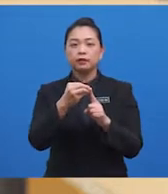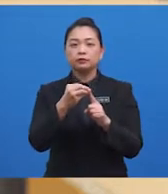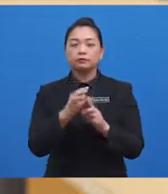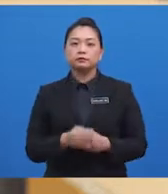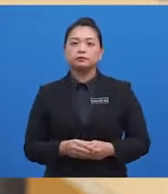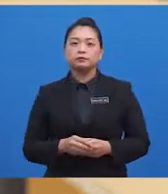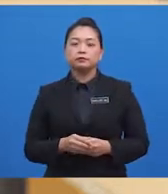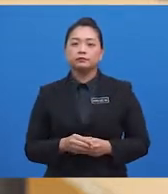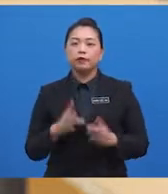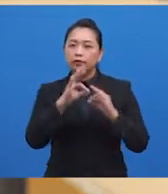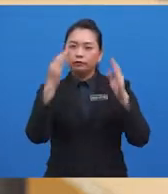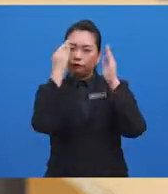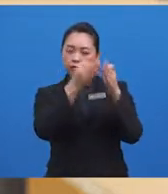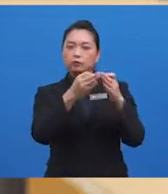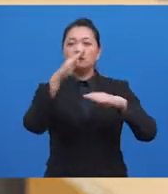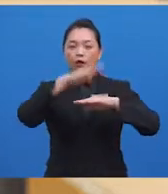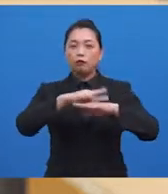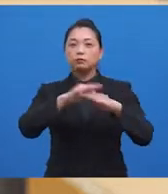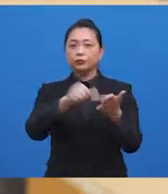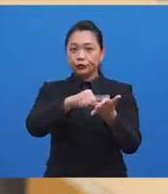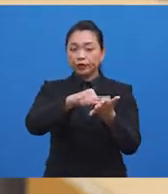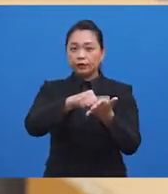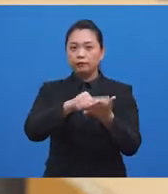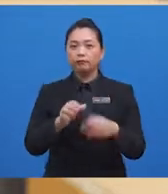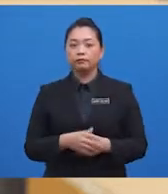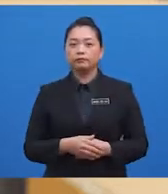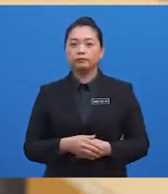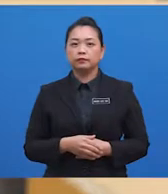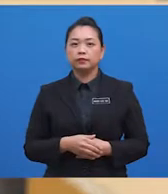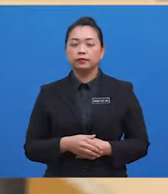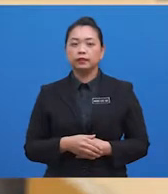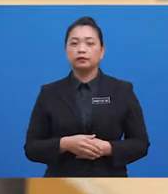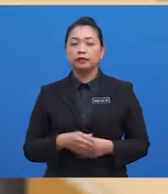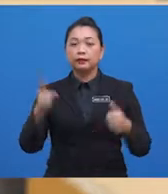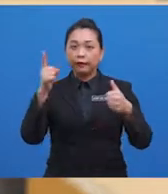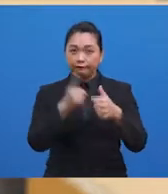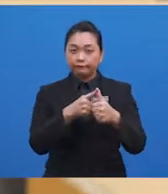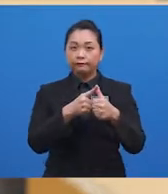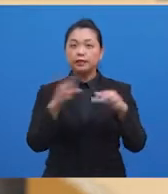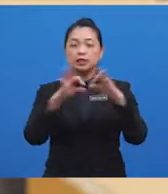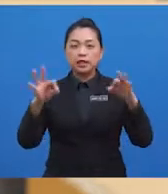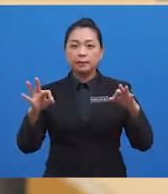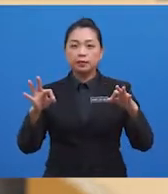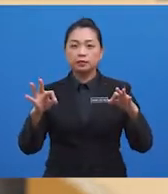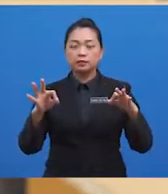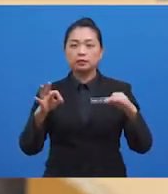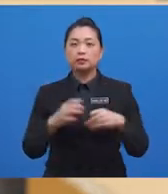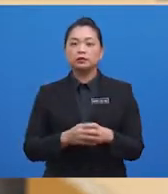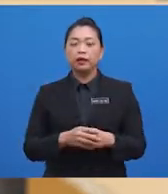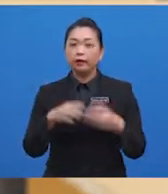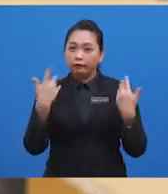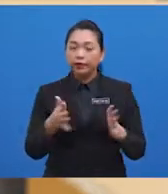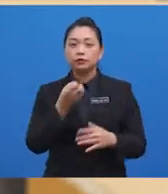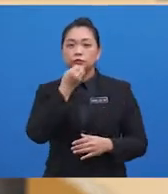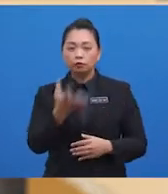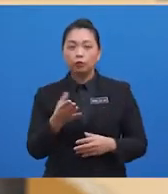consequences of drug addiction. Even the first statement has established that in text two, the consequences of